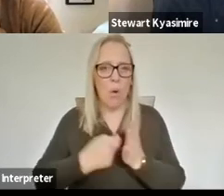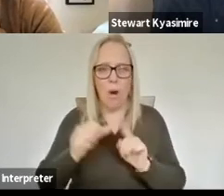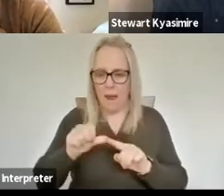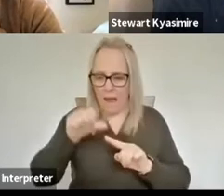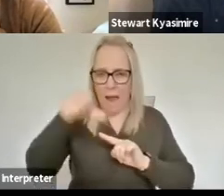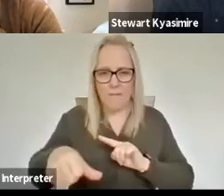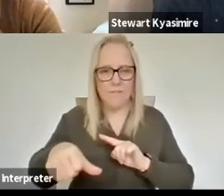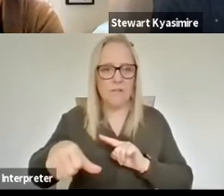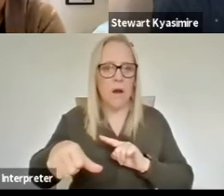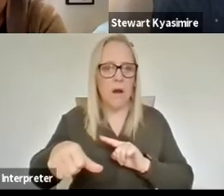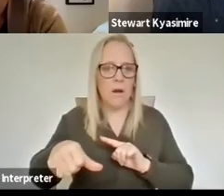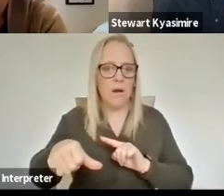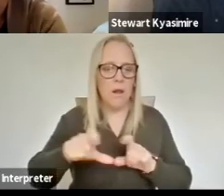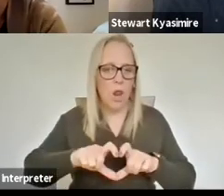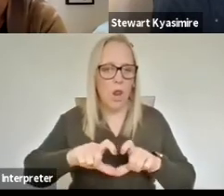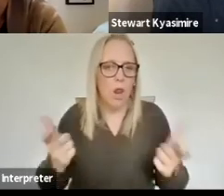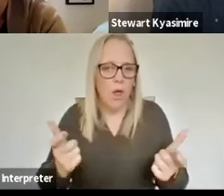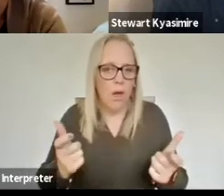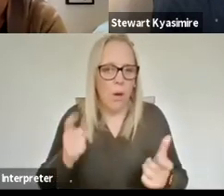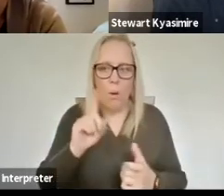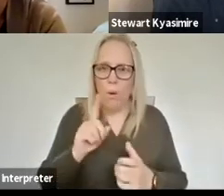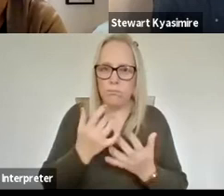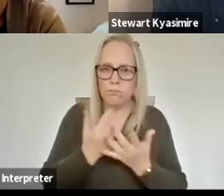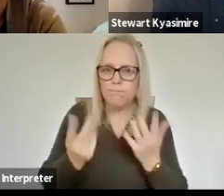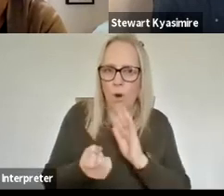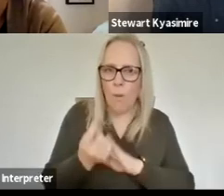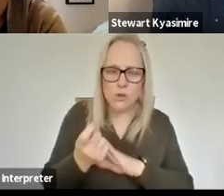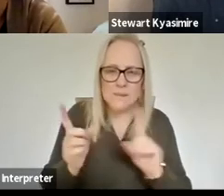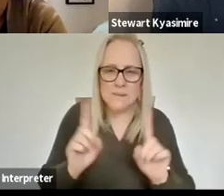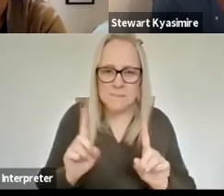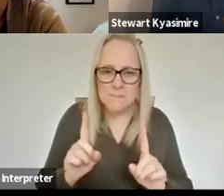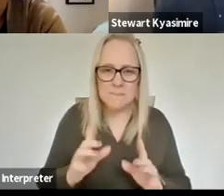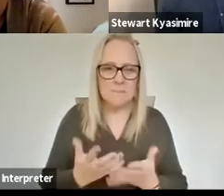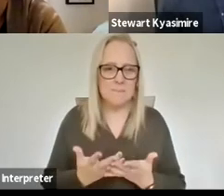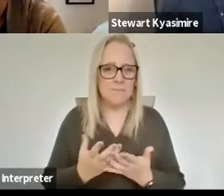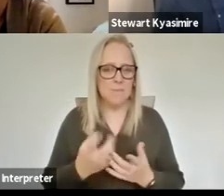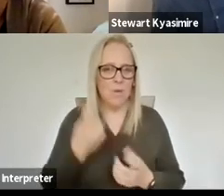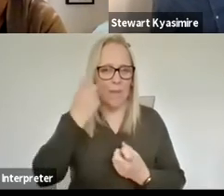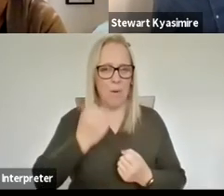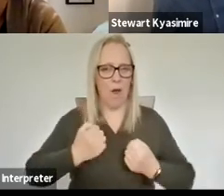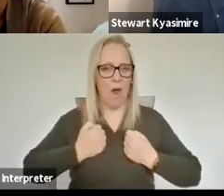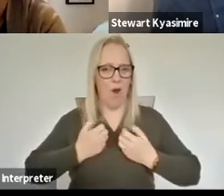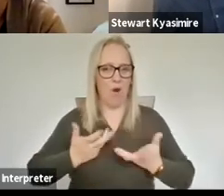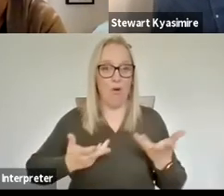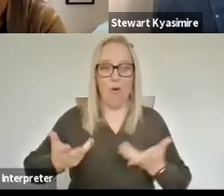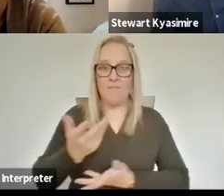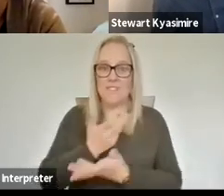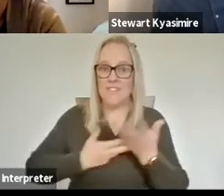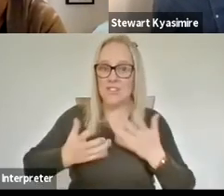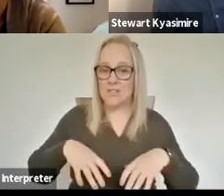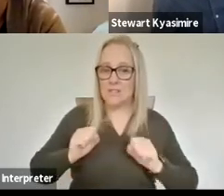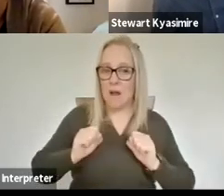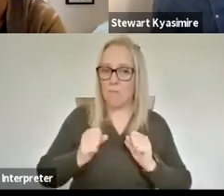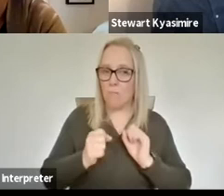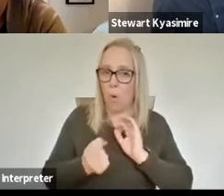so are there opportunities i suppose going back to the very beginning of our conversation are there opportunities for things to